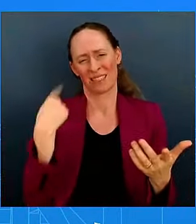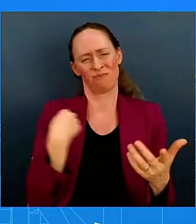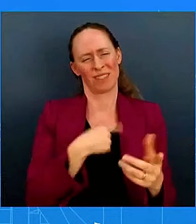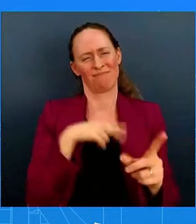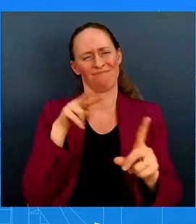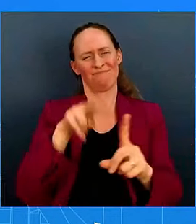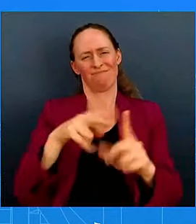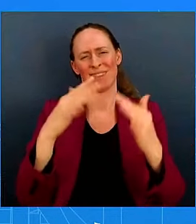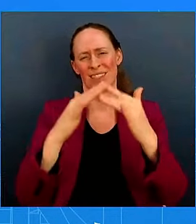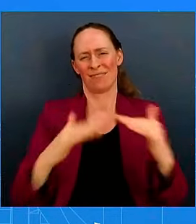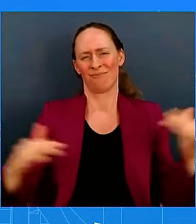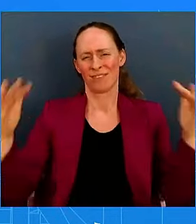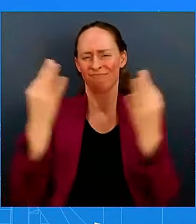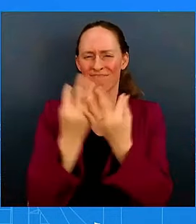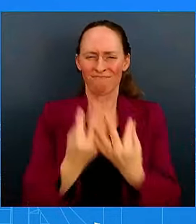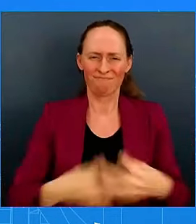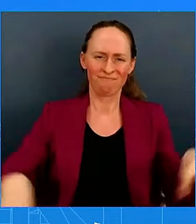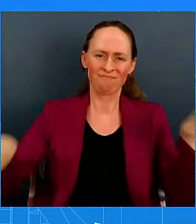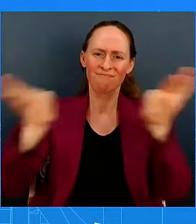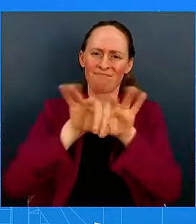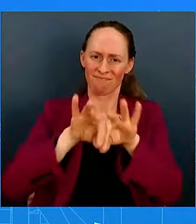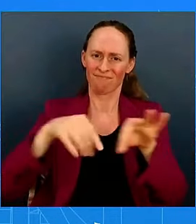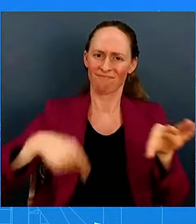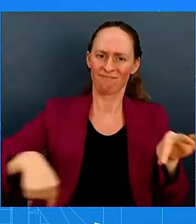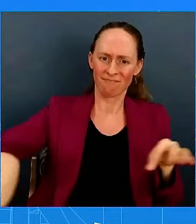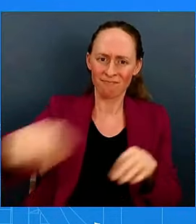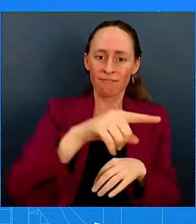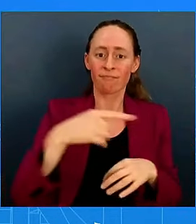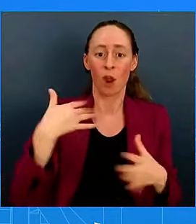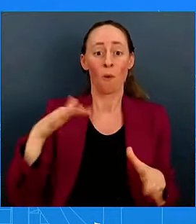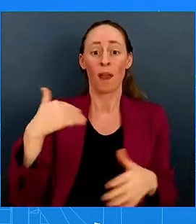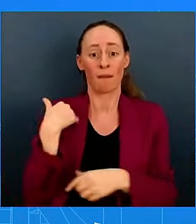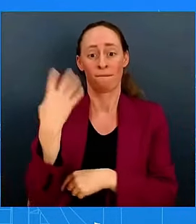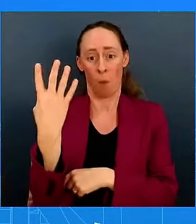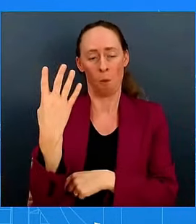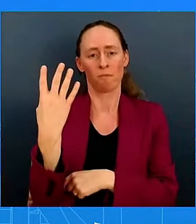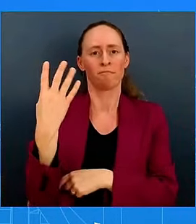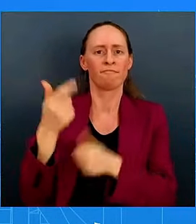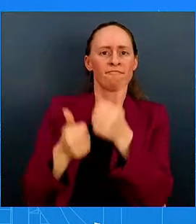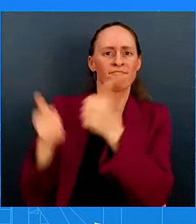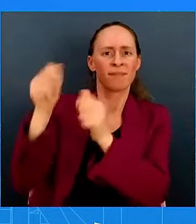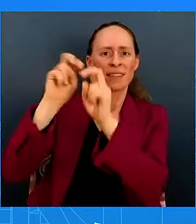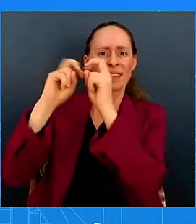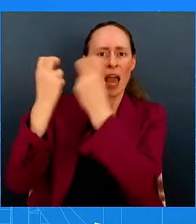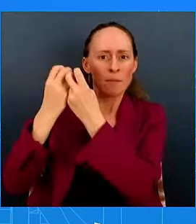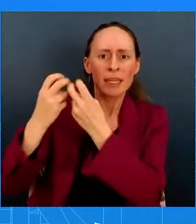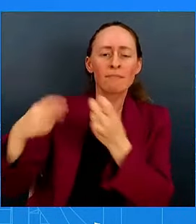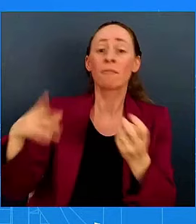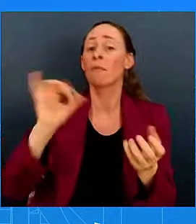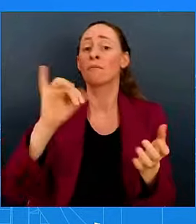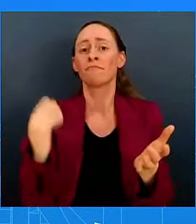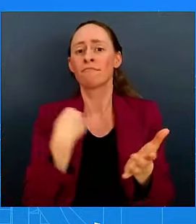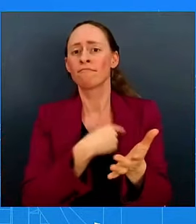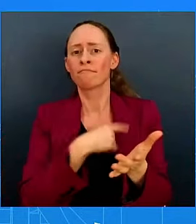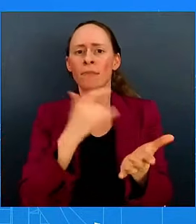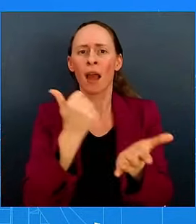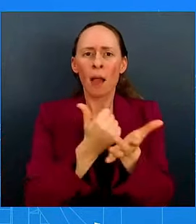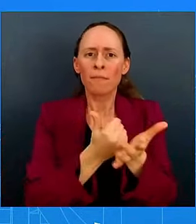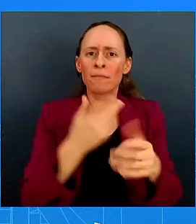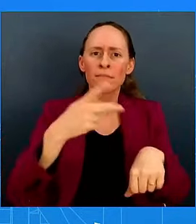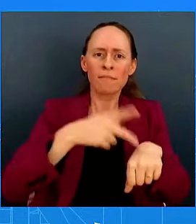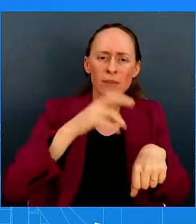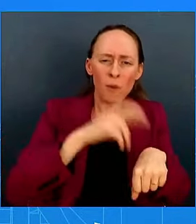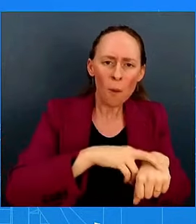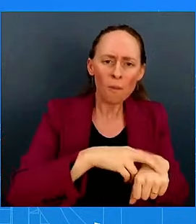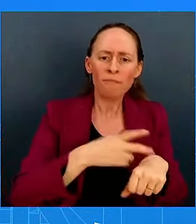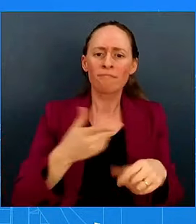members serving in the Cabinet, helped Puerto Rico's economy by investing over $140 billion and